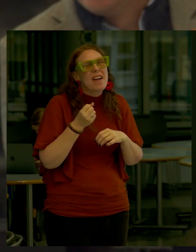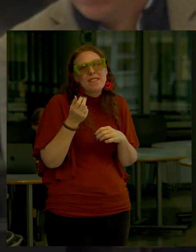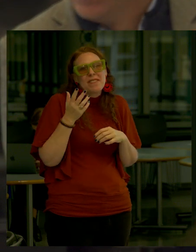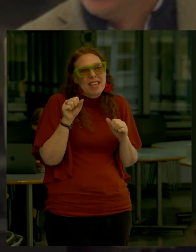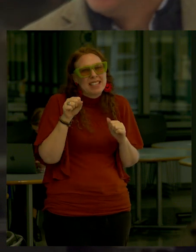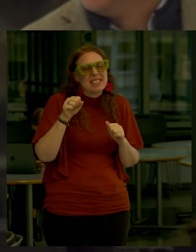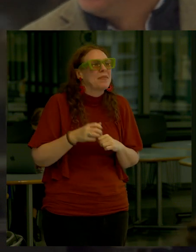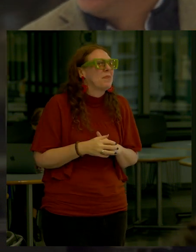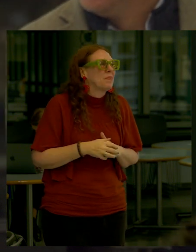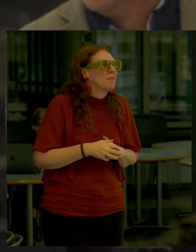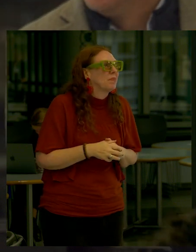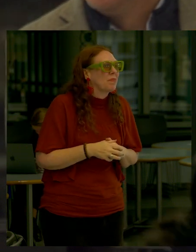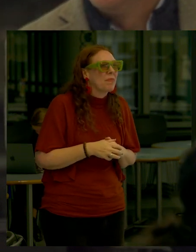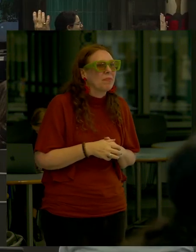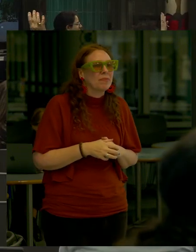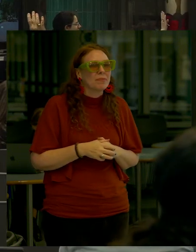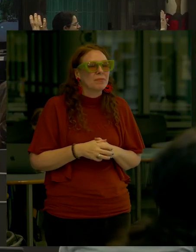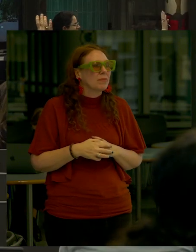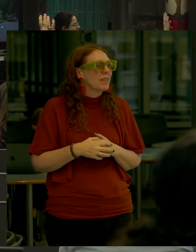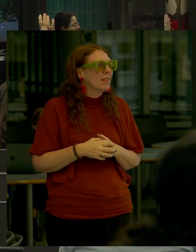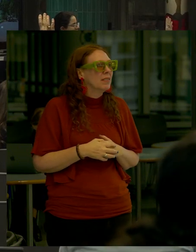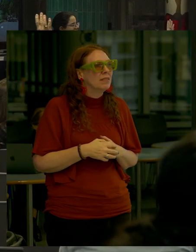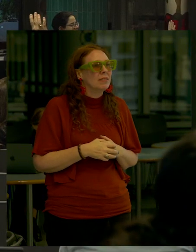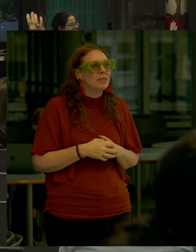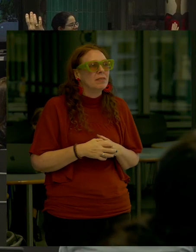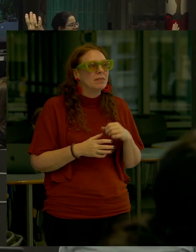to look exactly at this Okay, cool But I